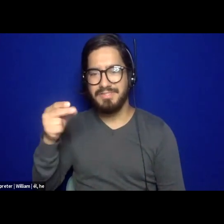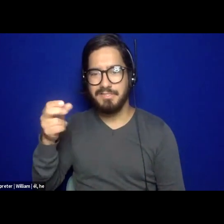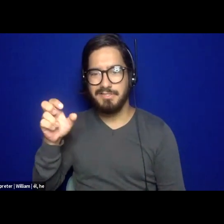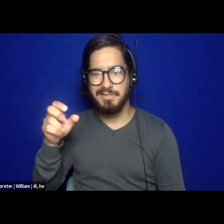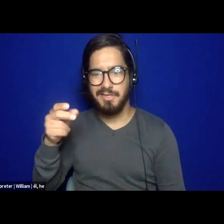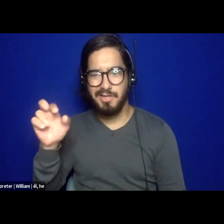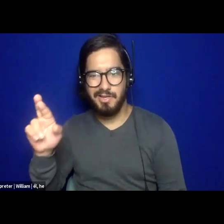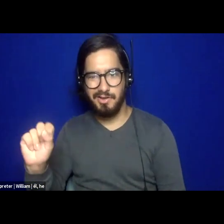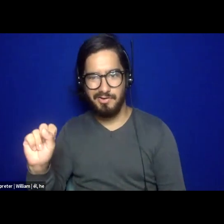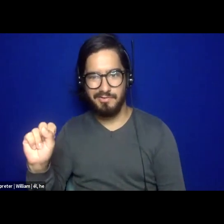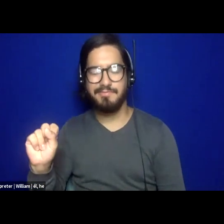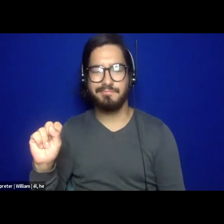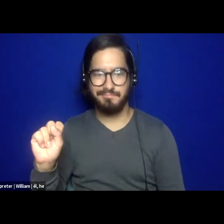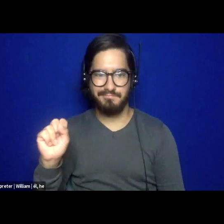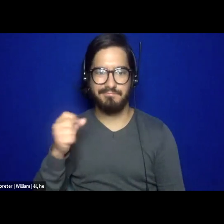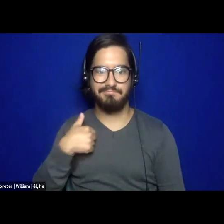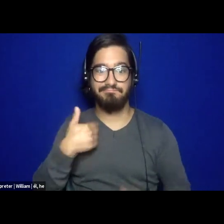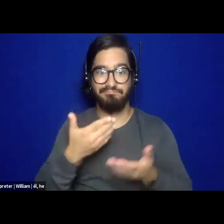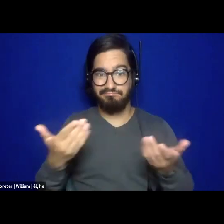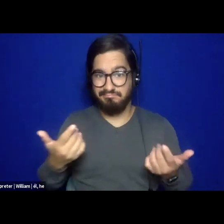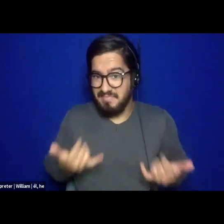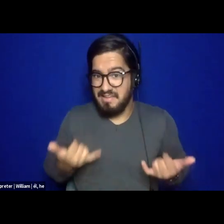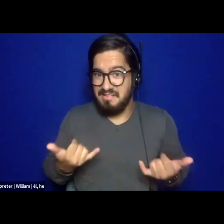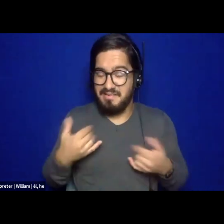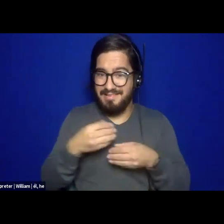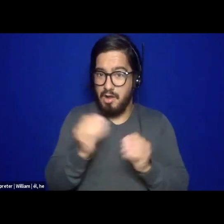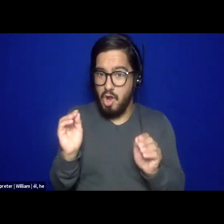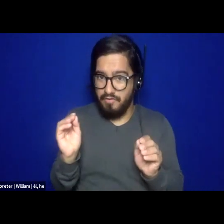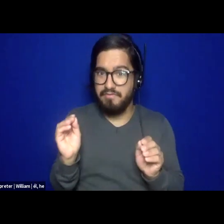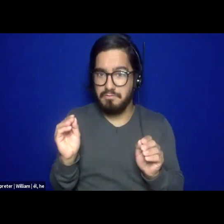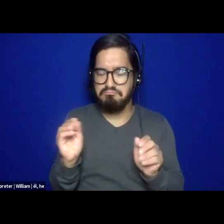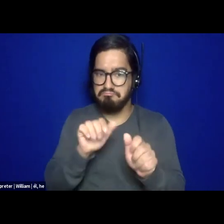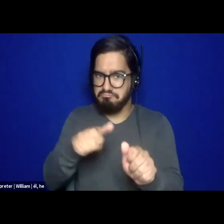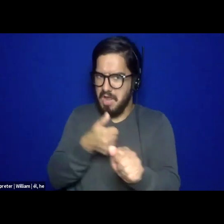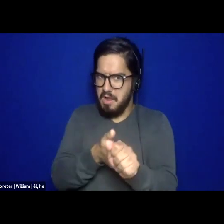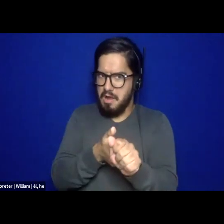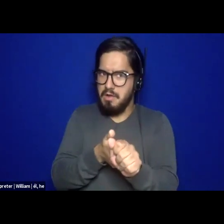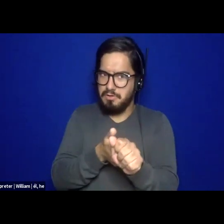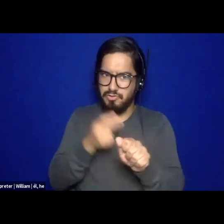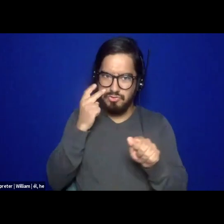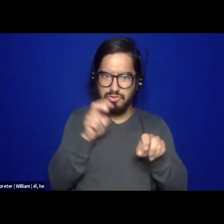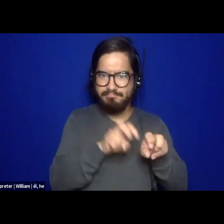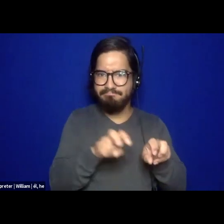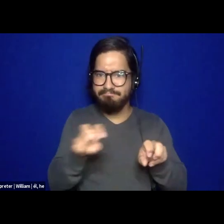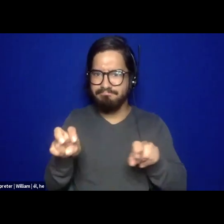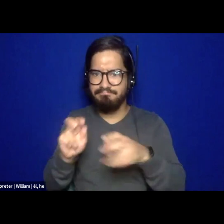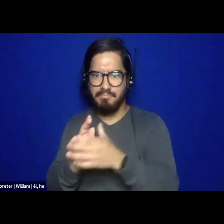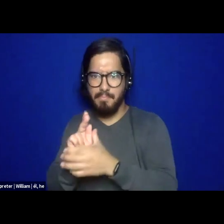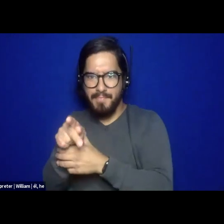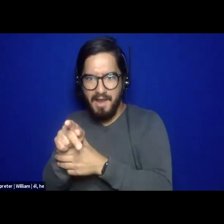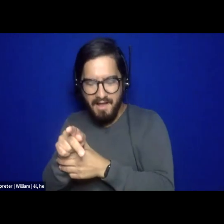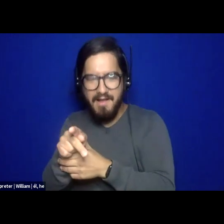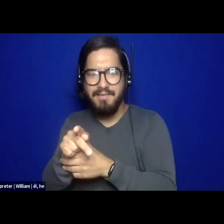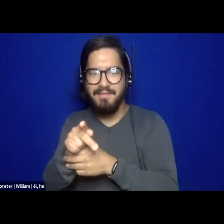am in my office, and behind me, um, are plants and a